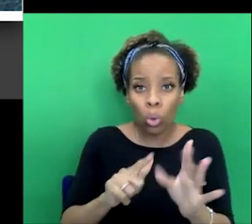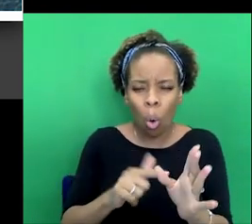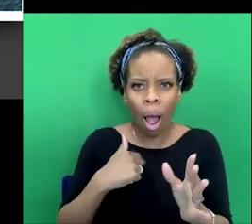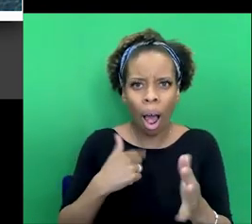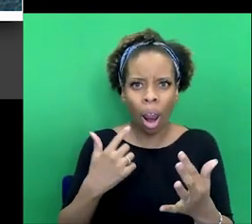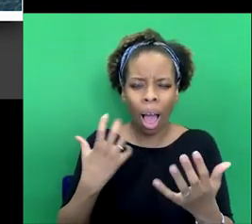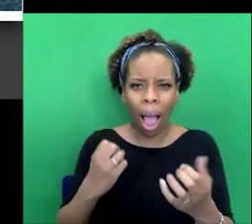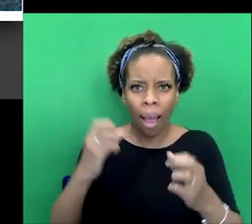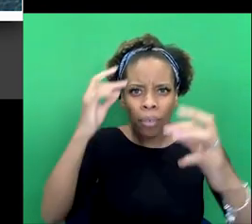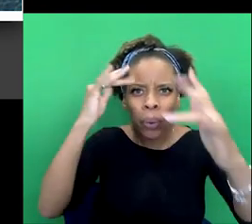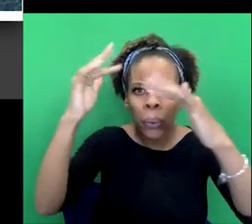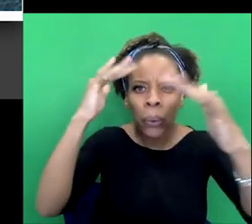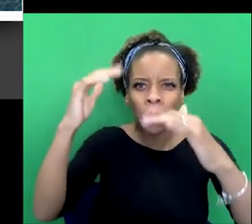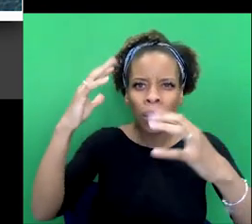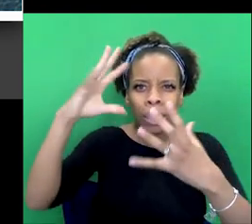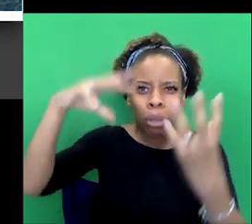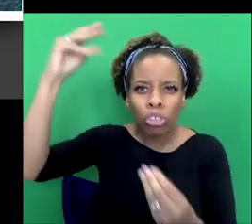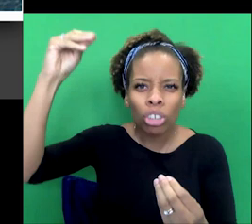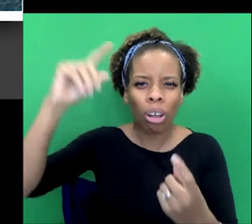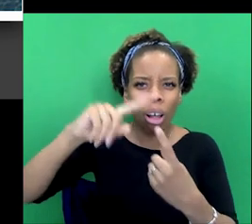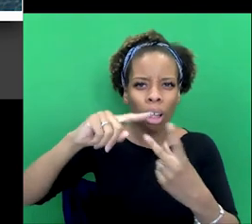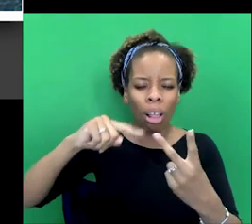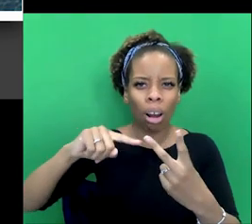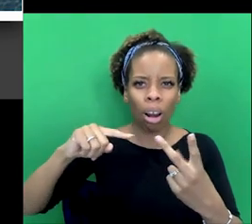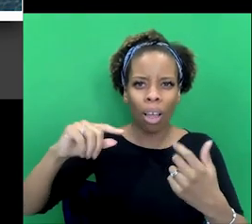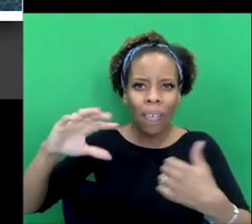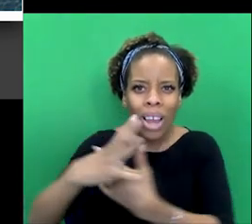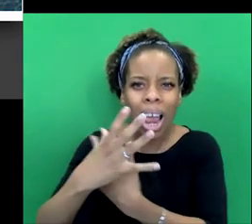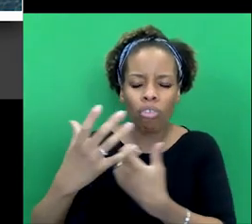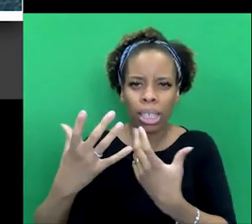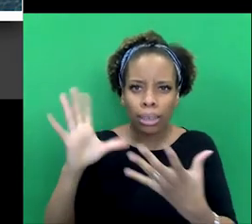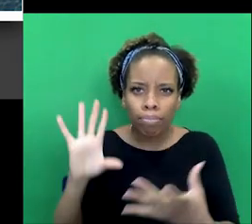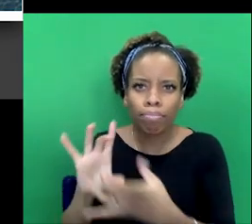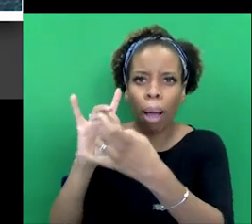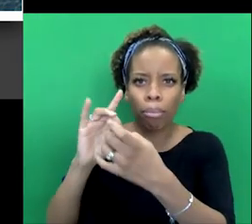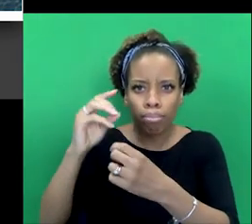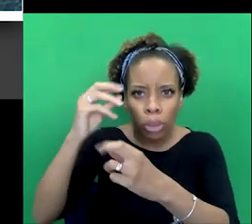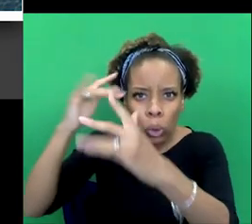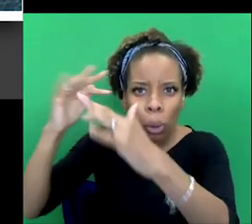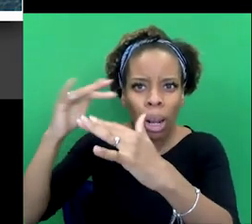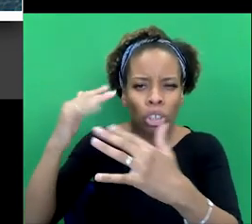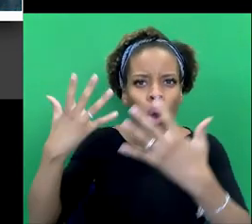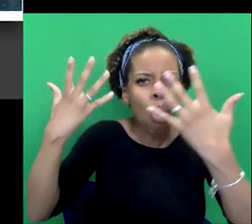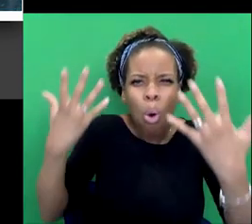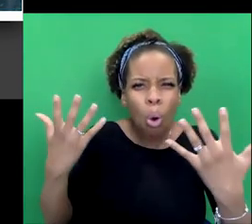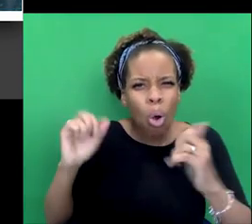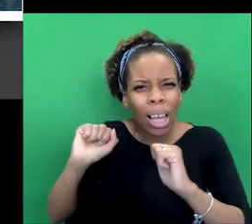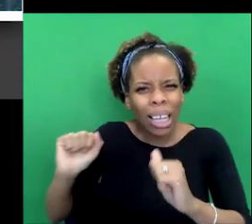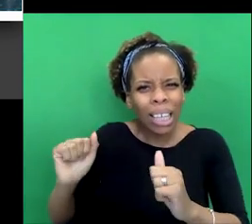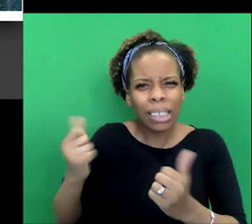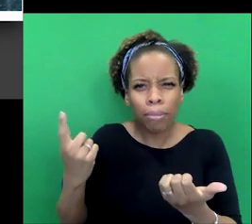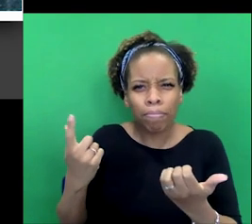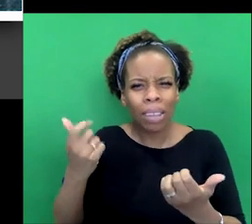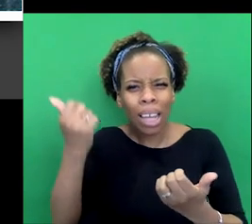fairies and, uh, and moving beyond the veil, or is he in some different position, um, intellectually at this point,